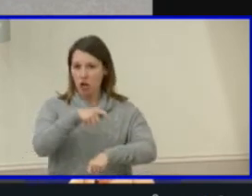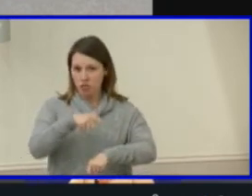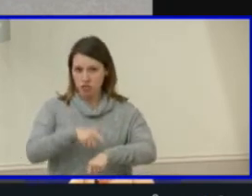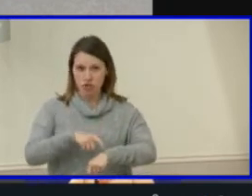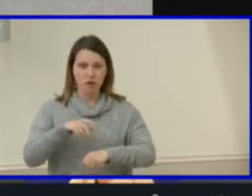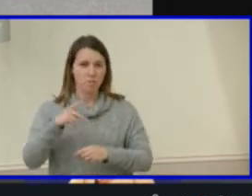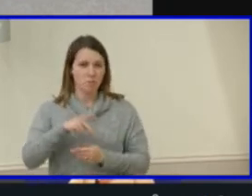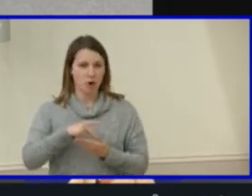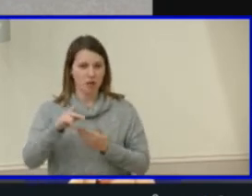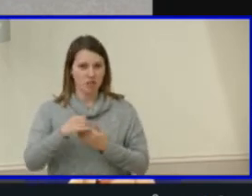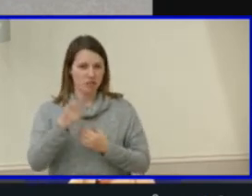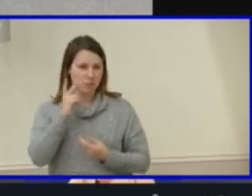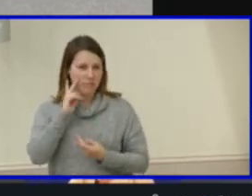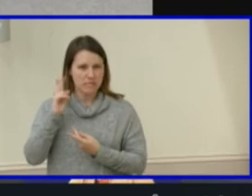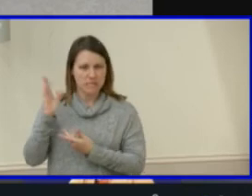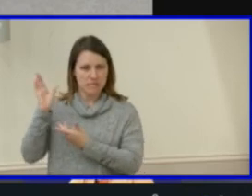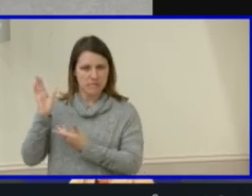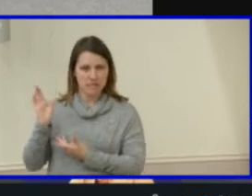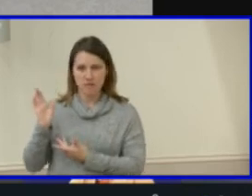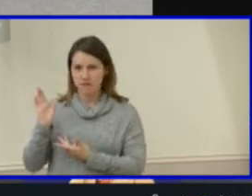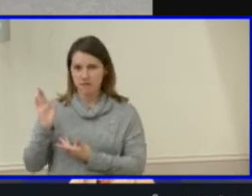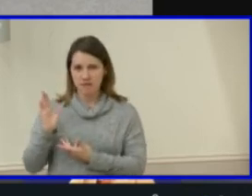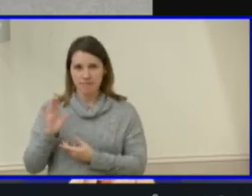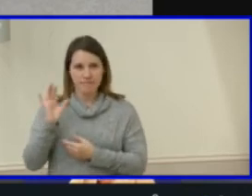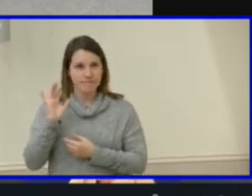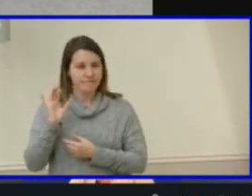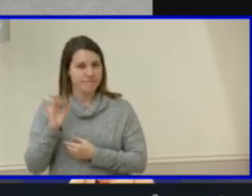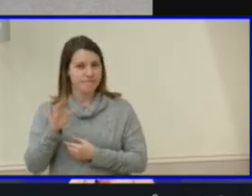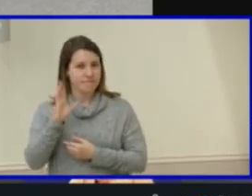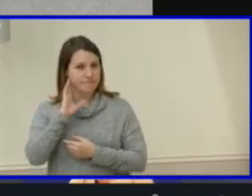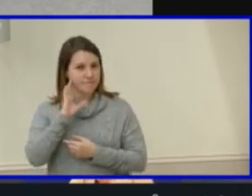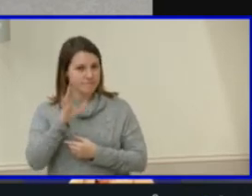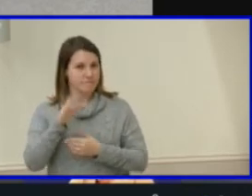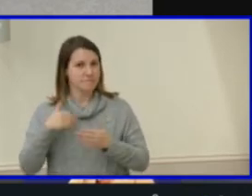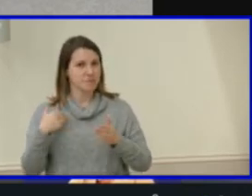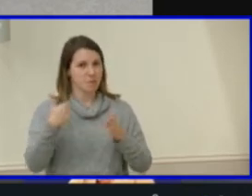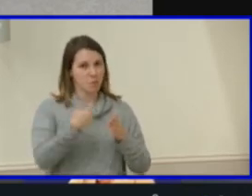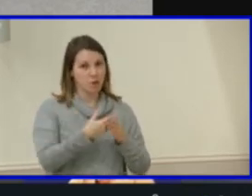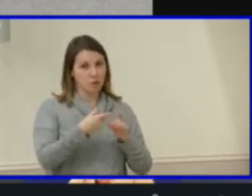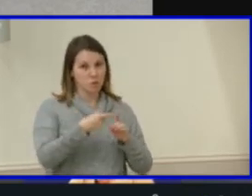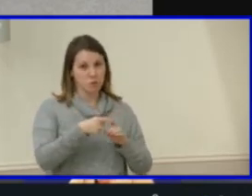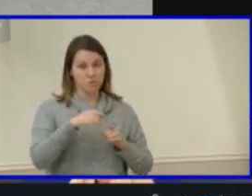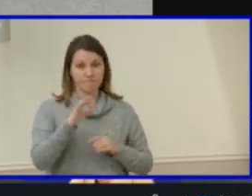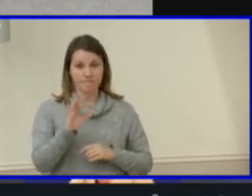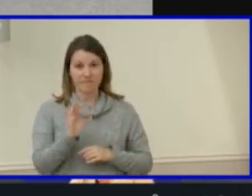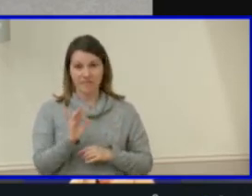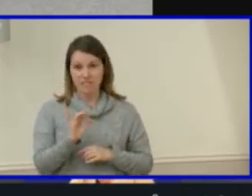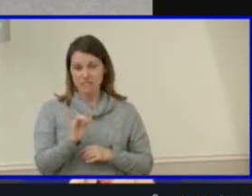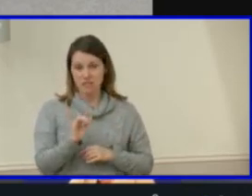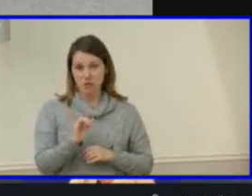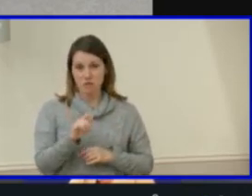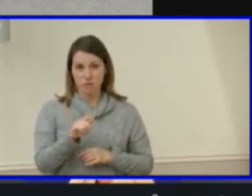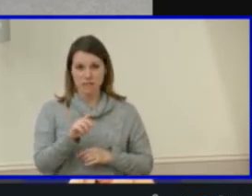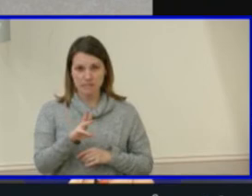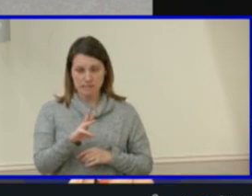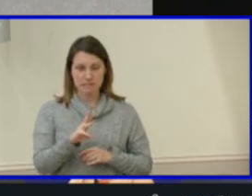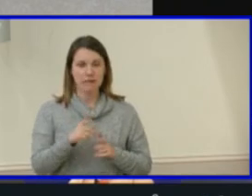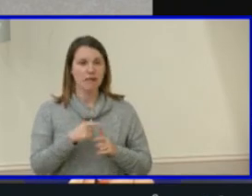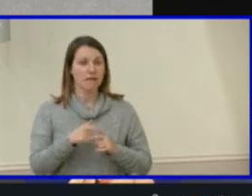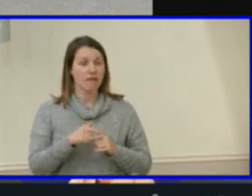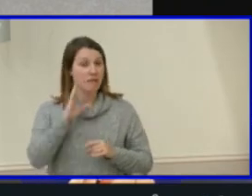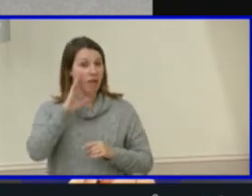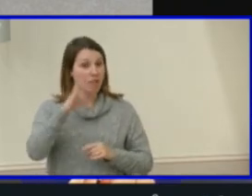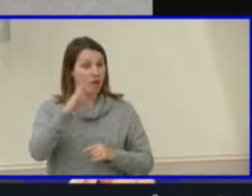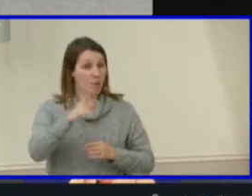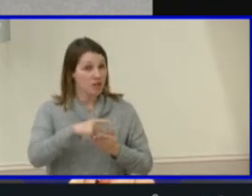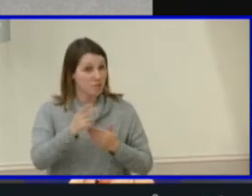that would that would need that part as well. That would take us up to FY 26 and then the longer range programs are the ones that